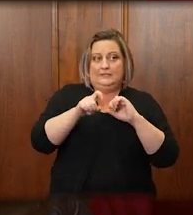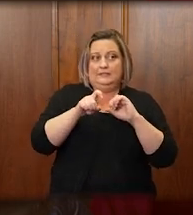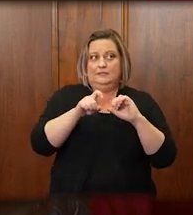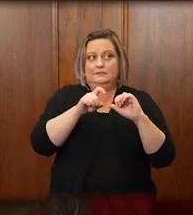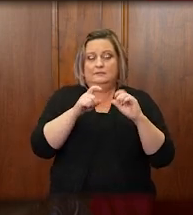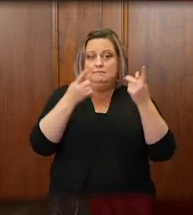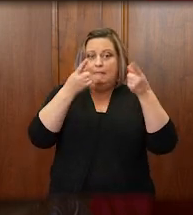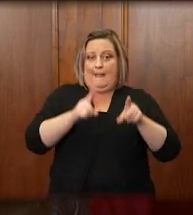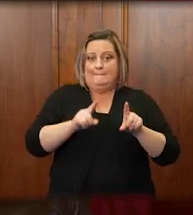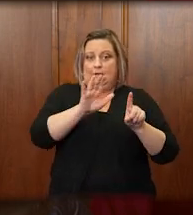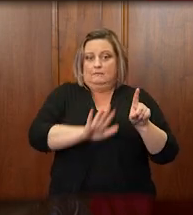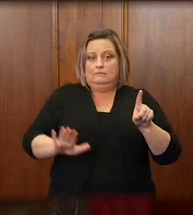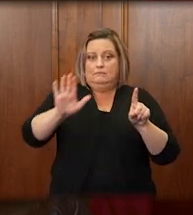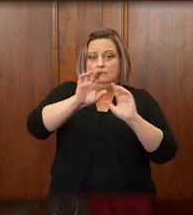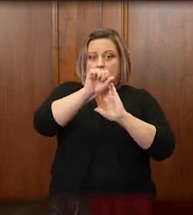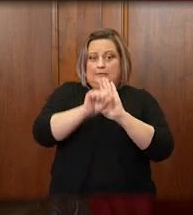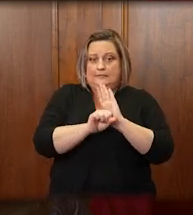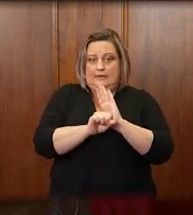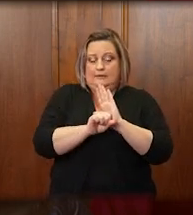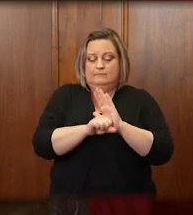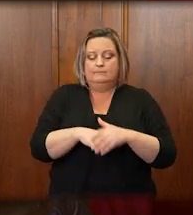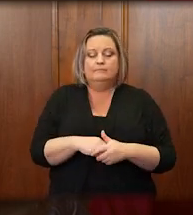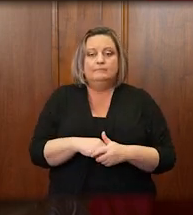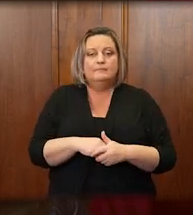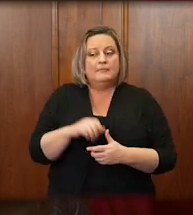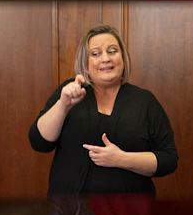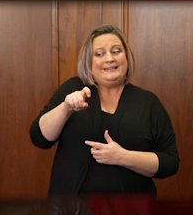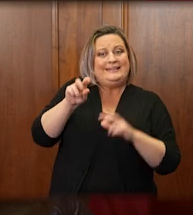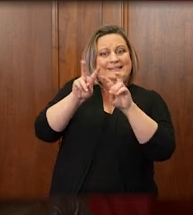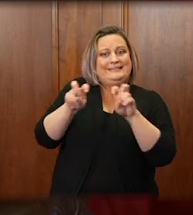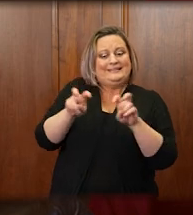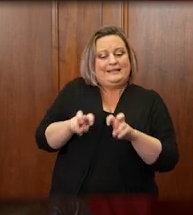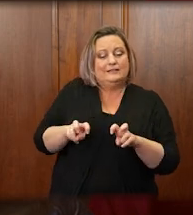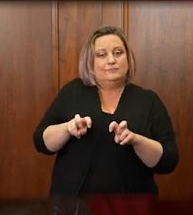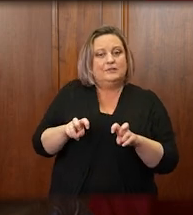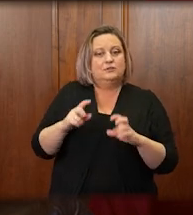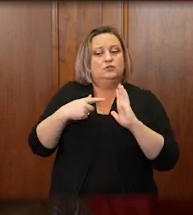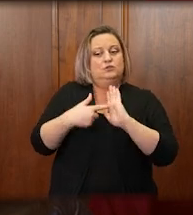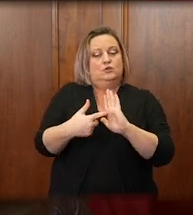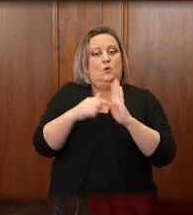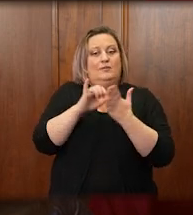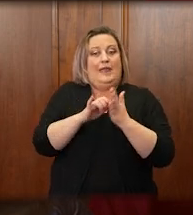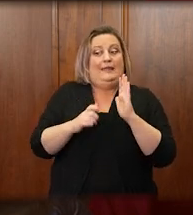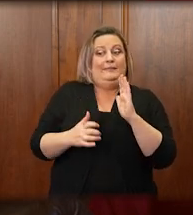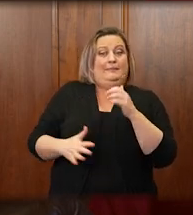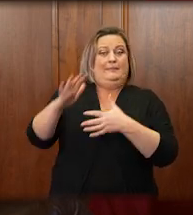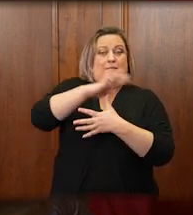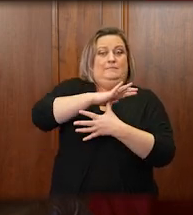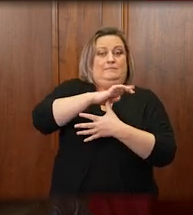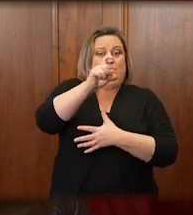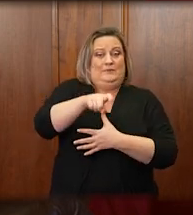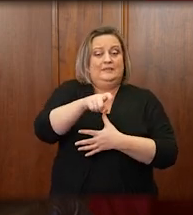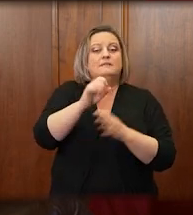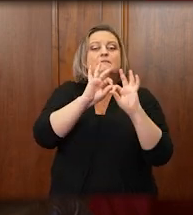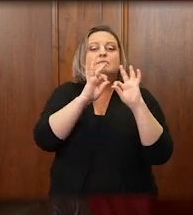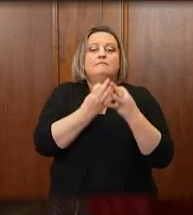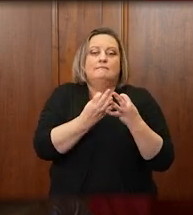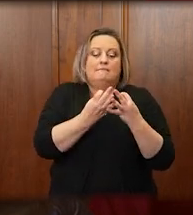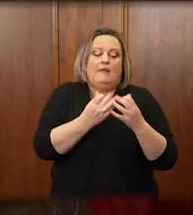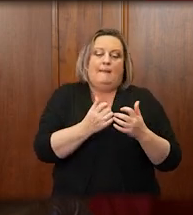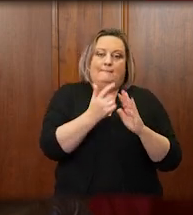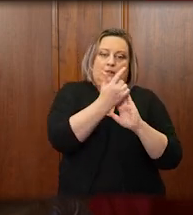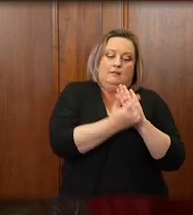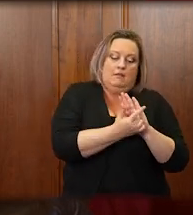state. The needs assessment confirmed that the area of greatest need centers around family law, meaning divorce,